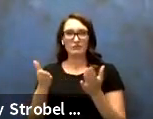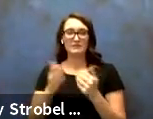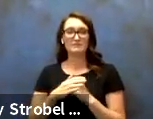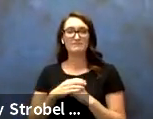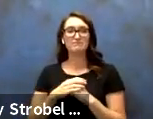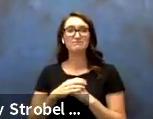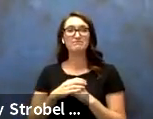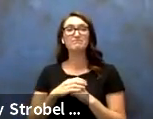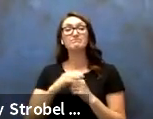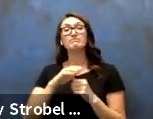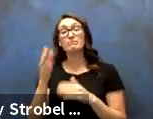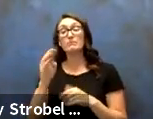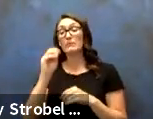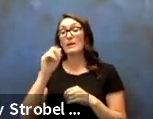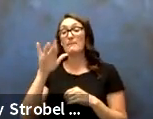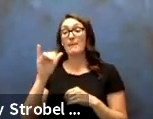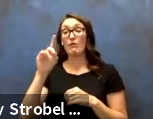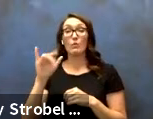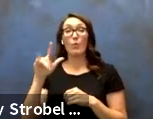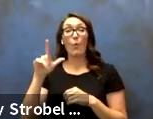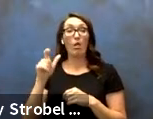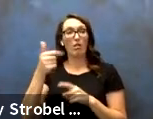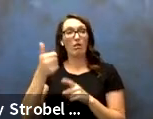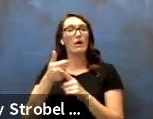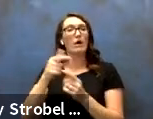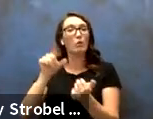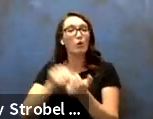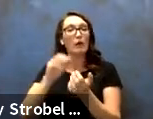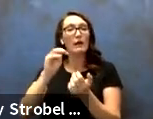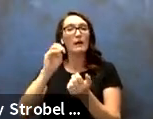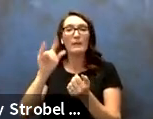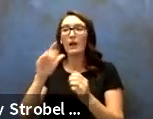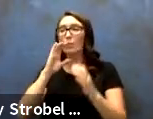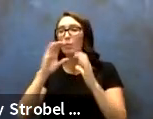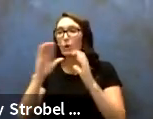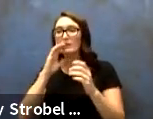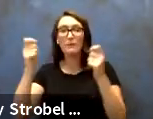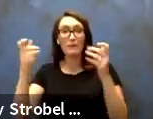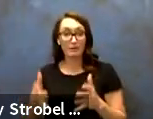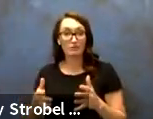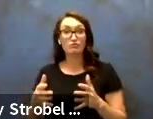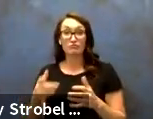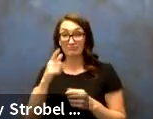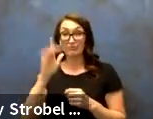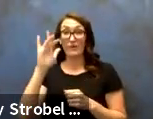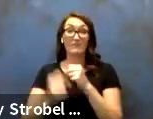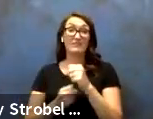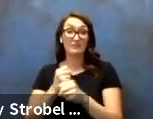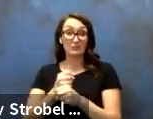We also have Mary Doyle. So he's our print media and communications manager, also 25 years.